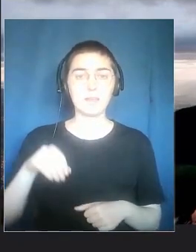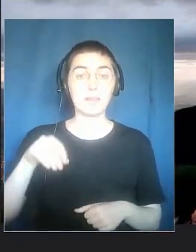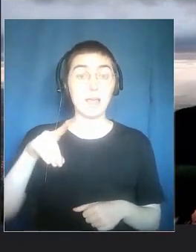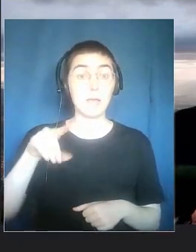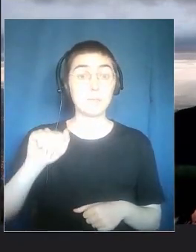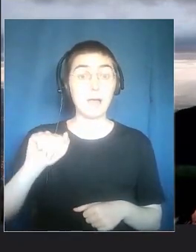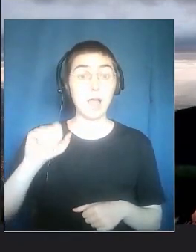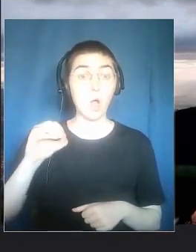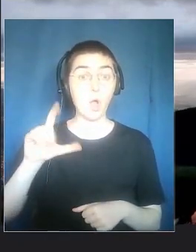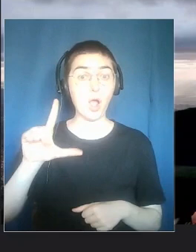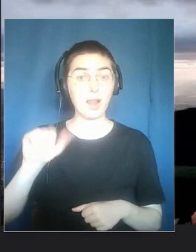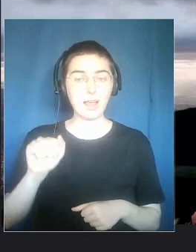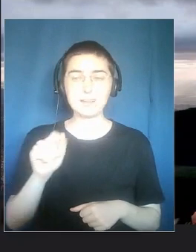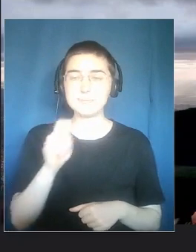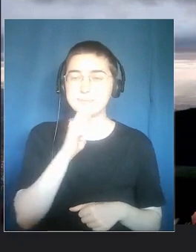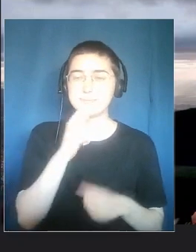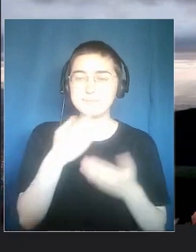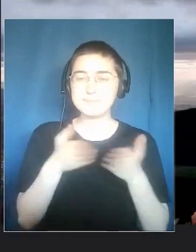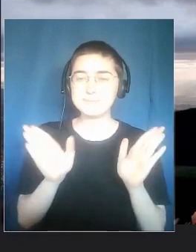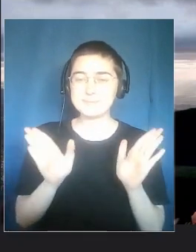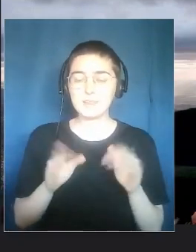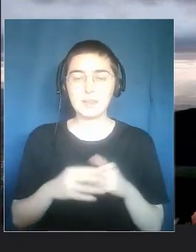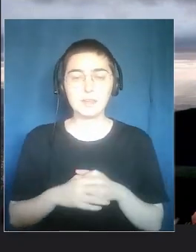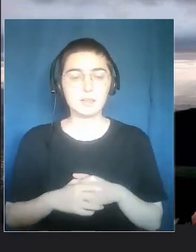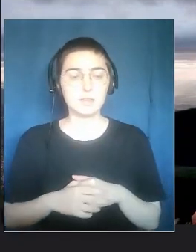Paola, do you want to answer this? You are muted.